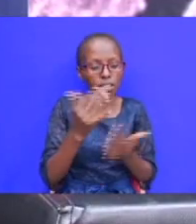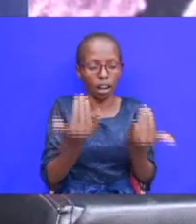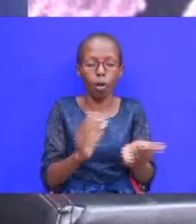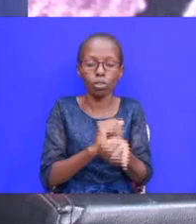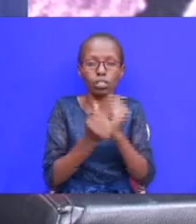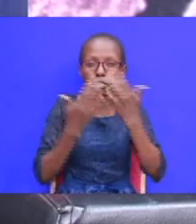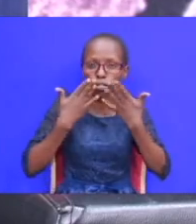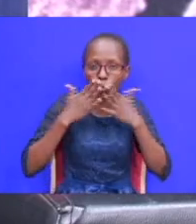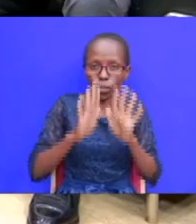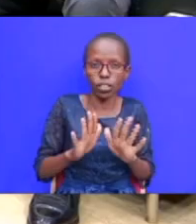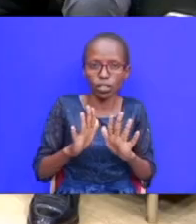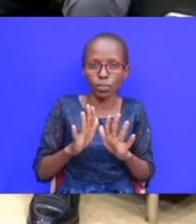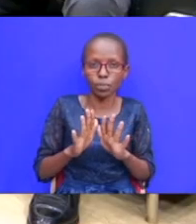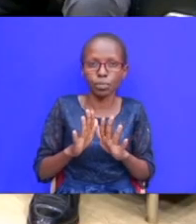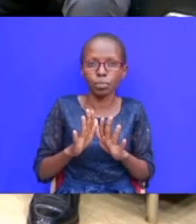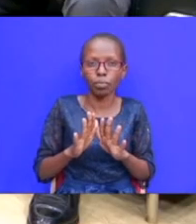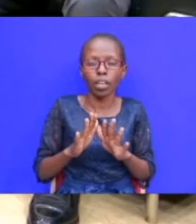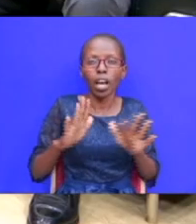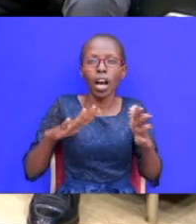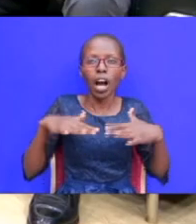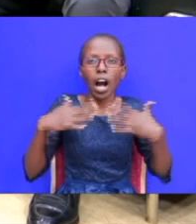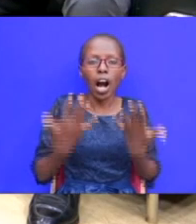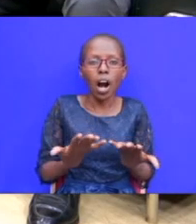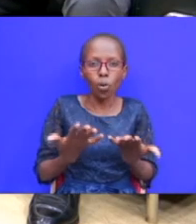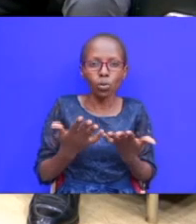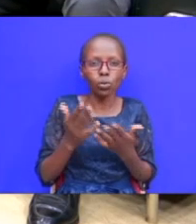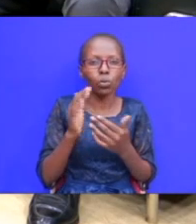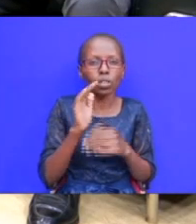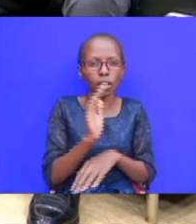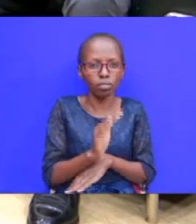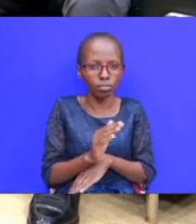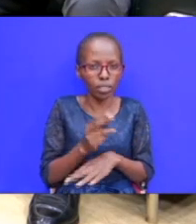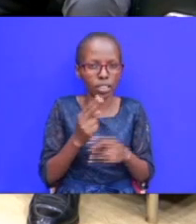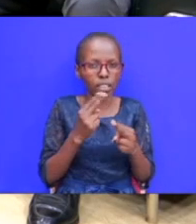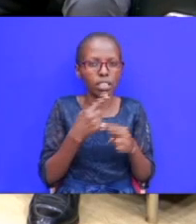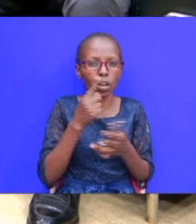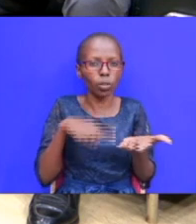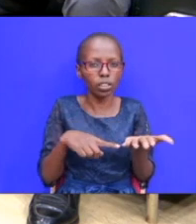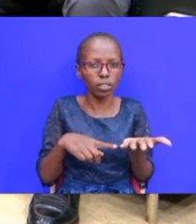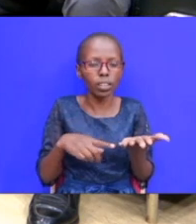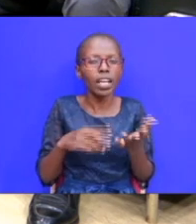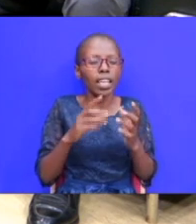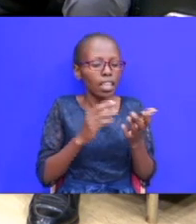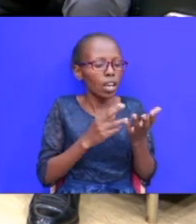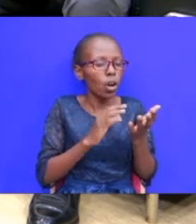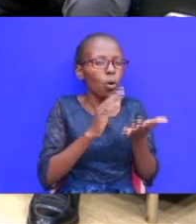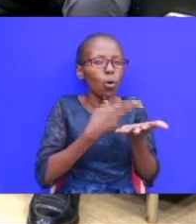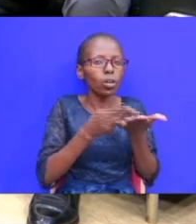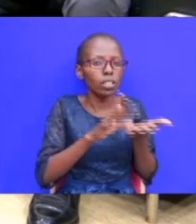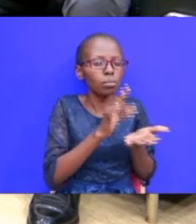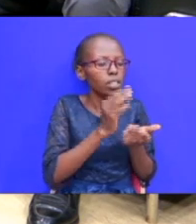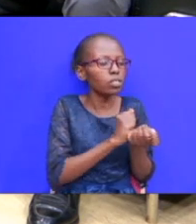he's actually been um how do you call this um when the holy spirit convicts you of sin that is where he